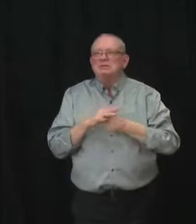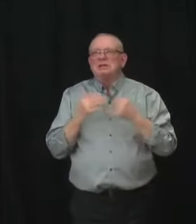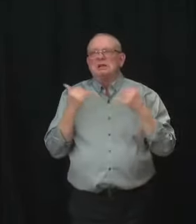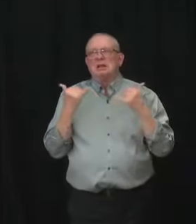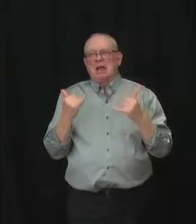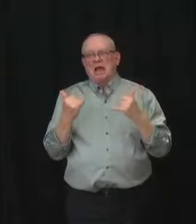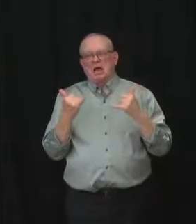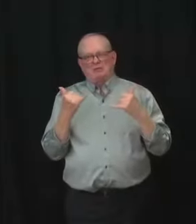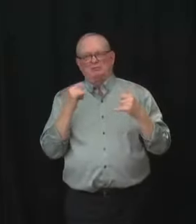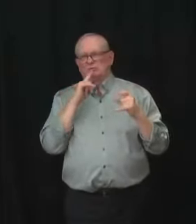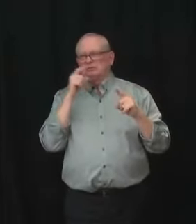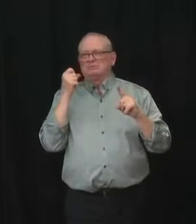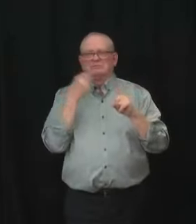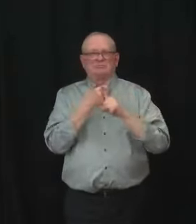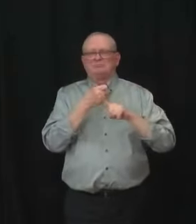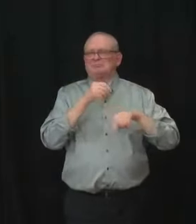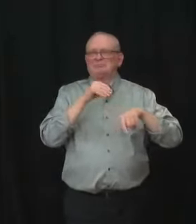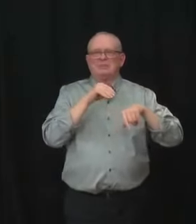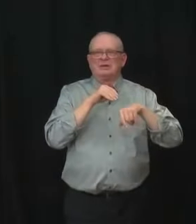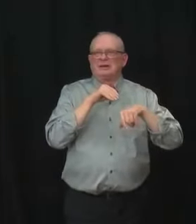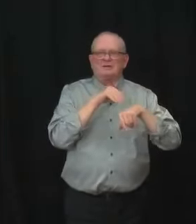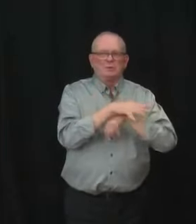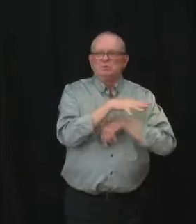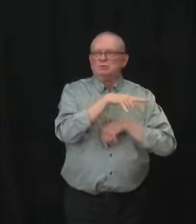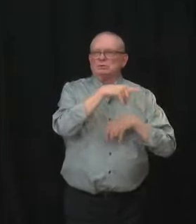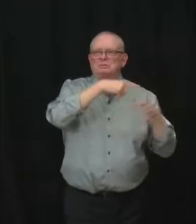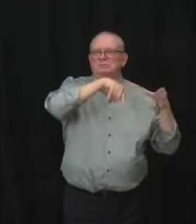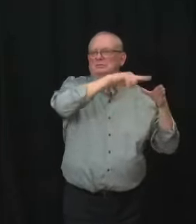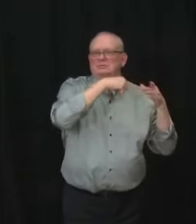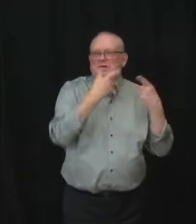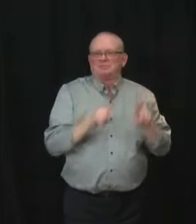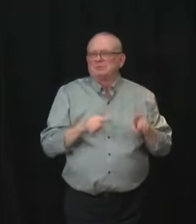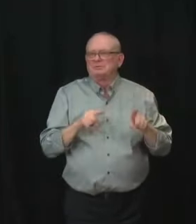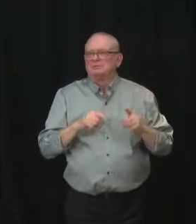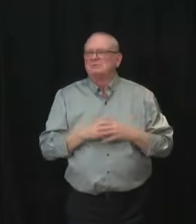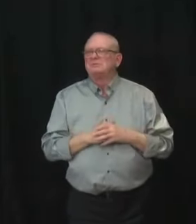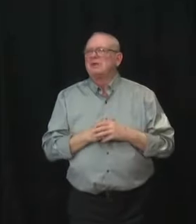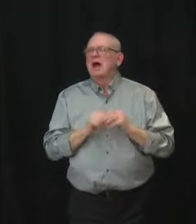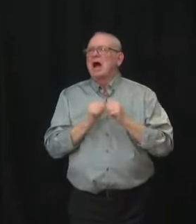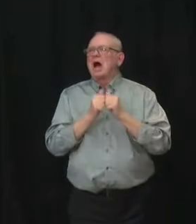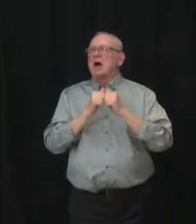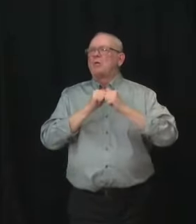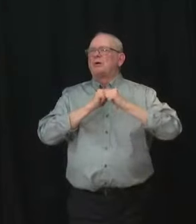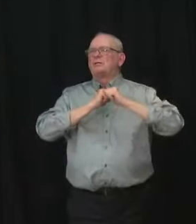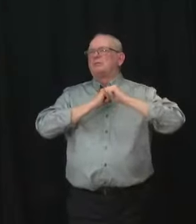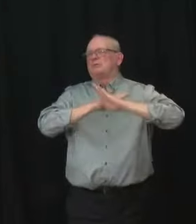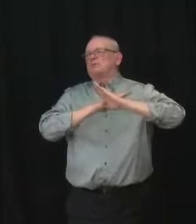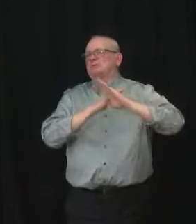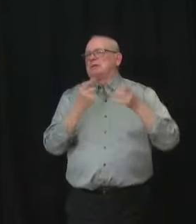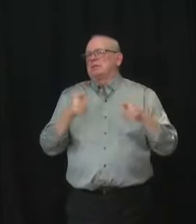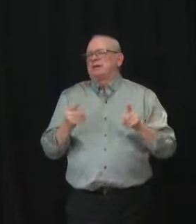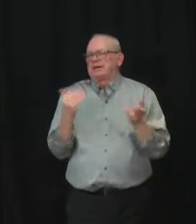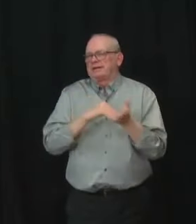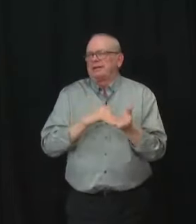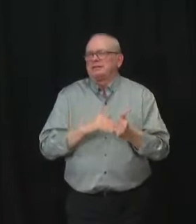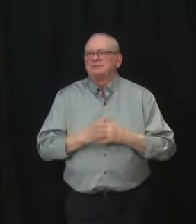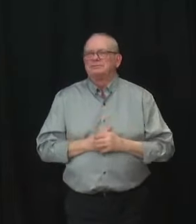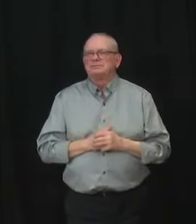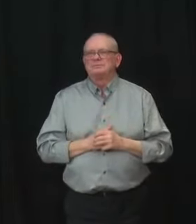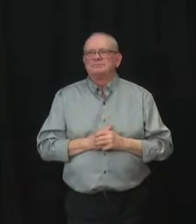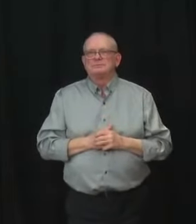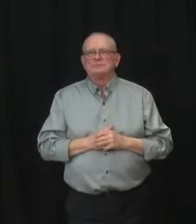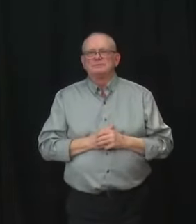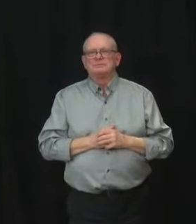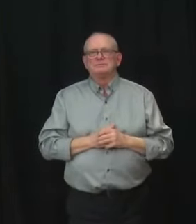there's strain on the system. I can't my my understanding in terms of initial reports that you know the emergency department uh in Red Deer at that time was